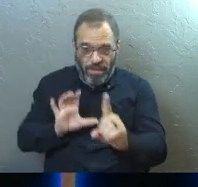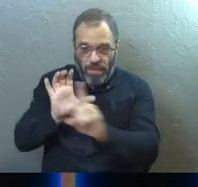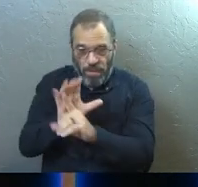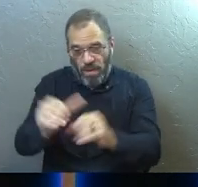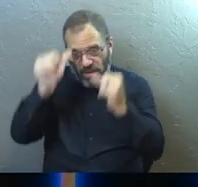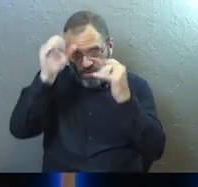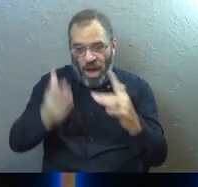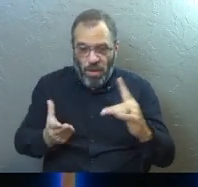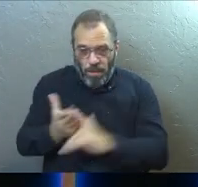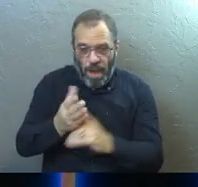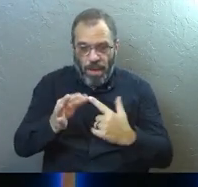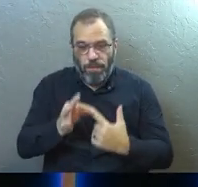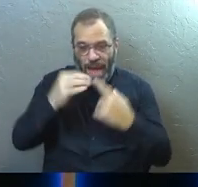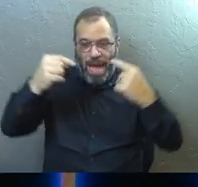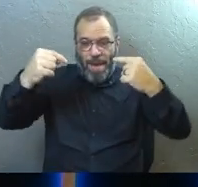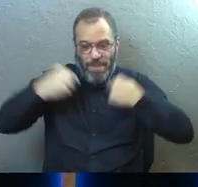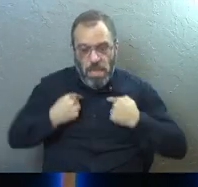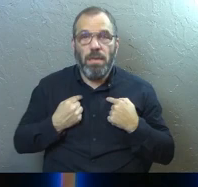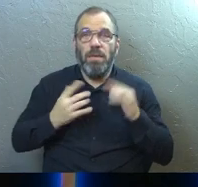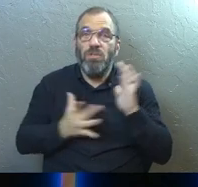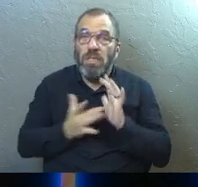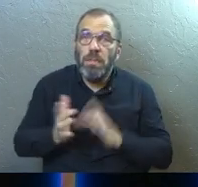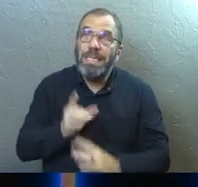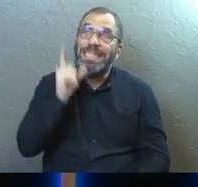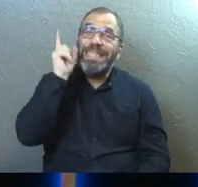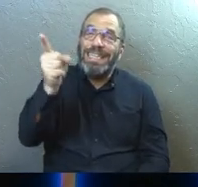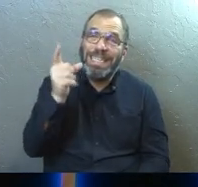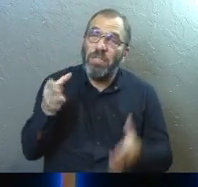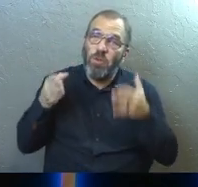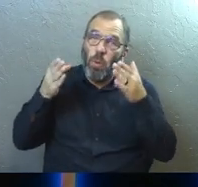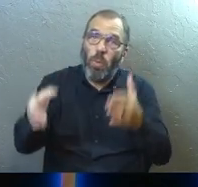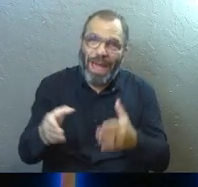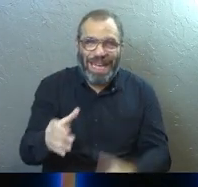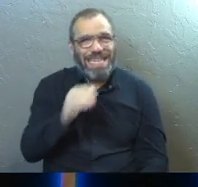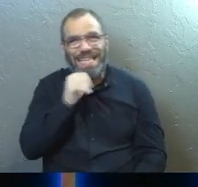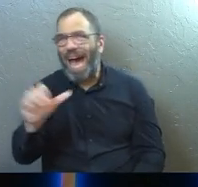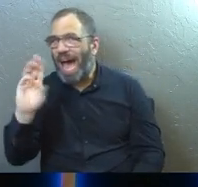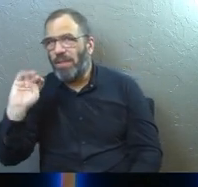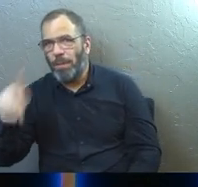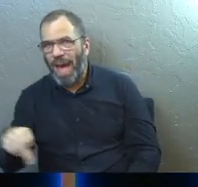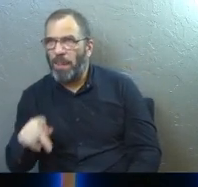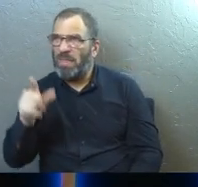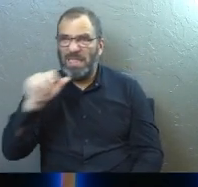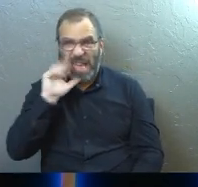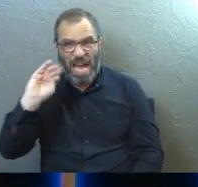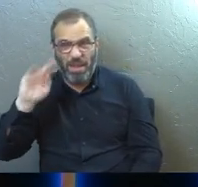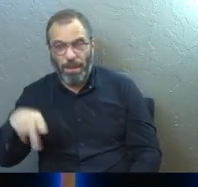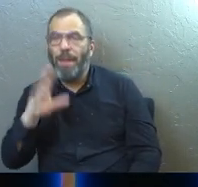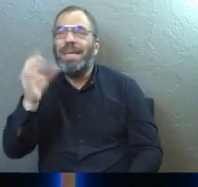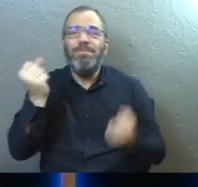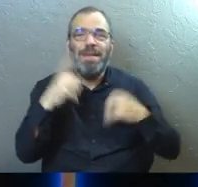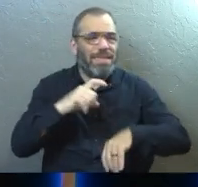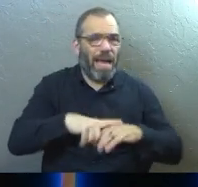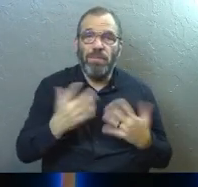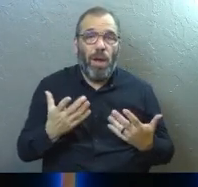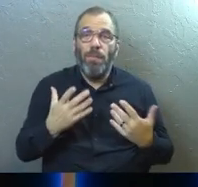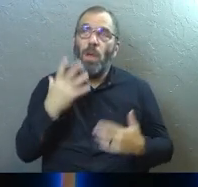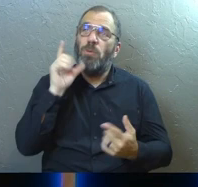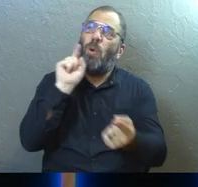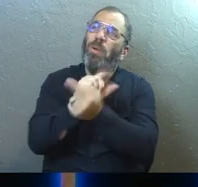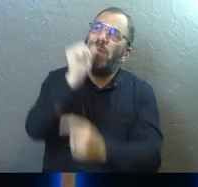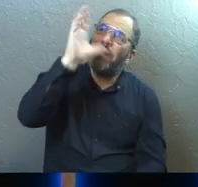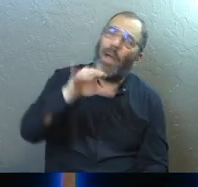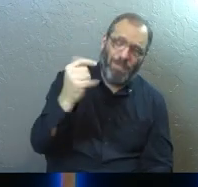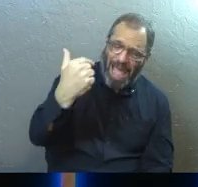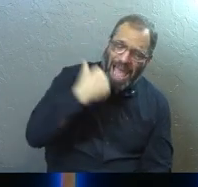No one can come to the Father except through me. Jesus is the way. He's not the map. Why is he not the map? Because a lot of times we go to God